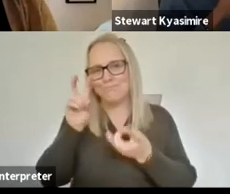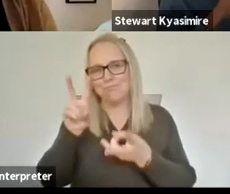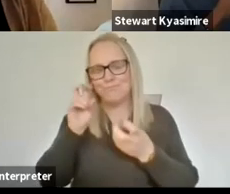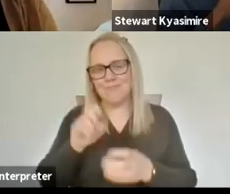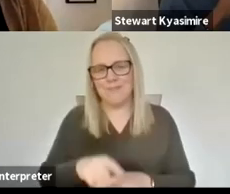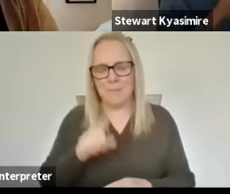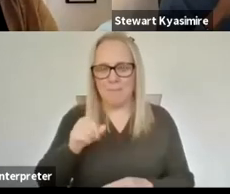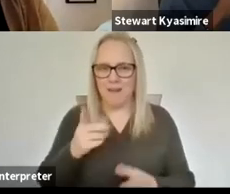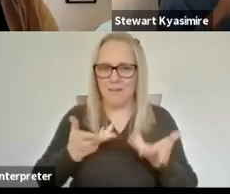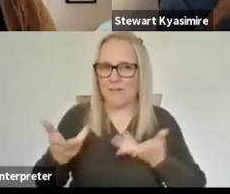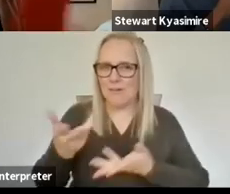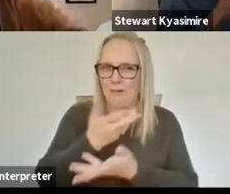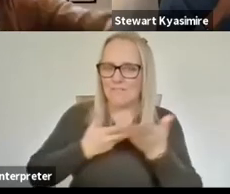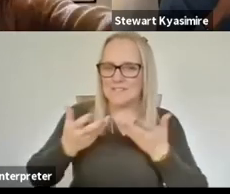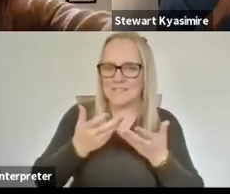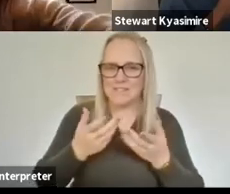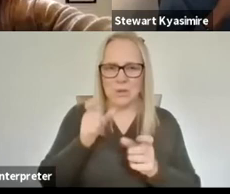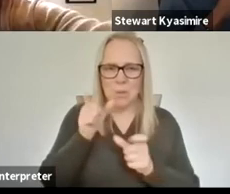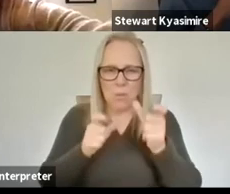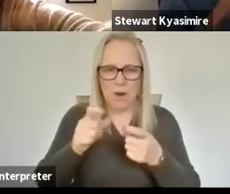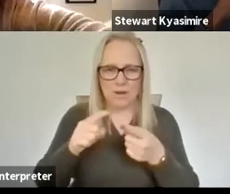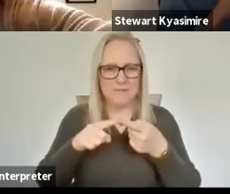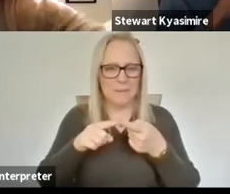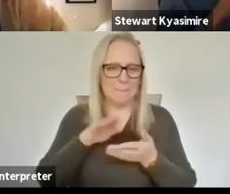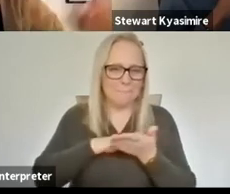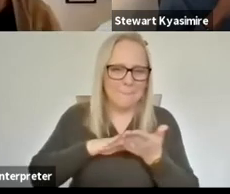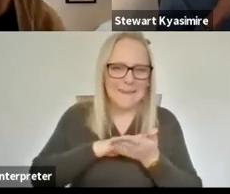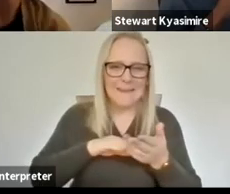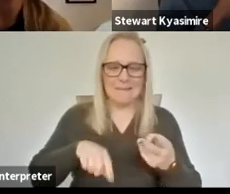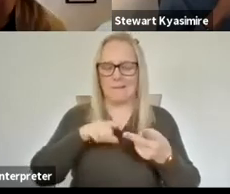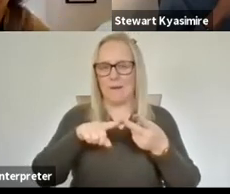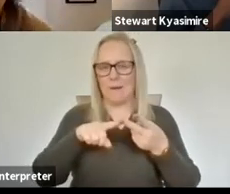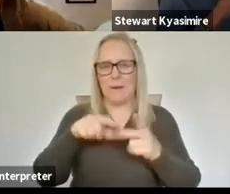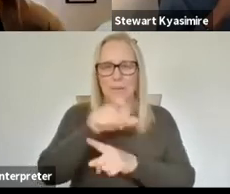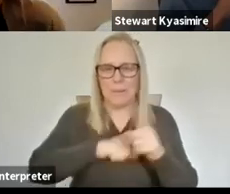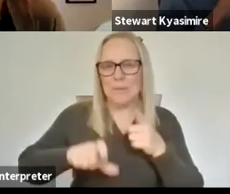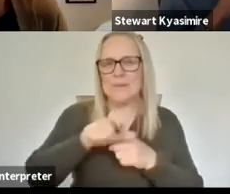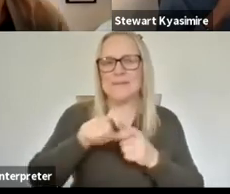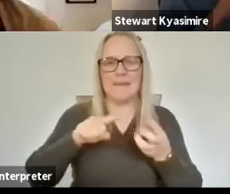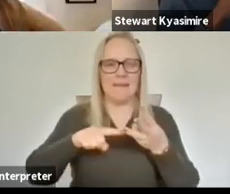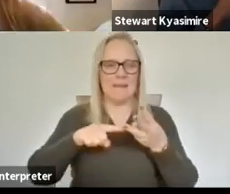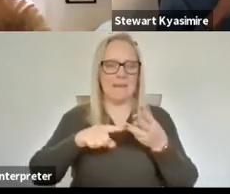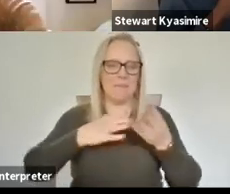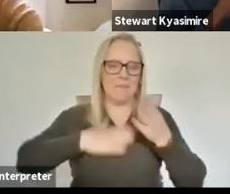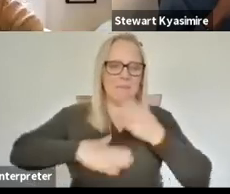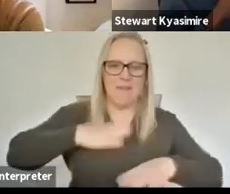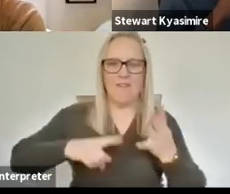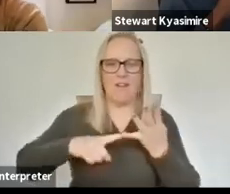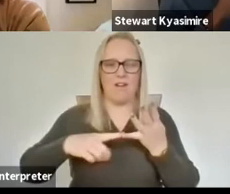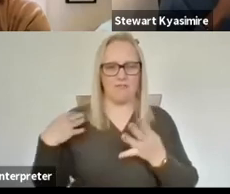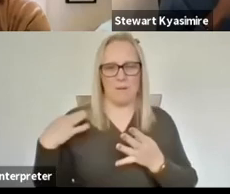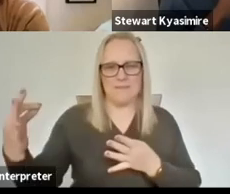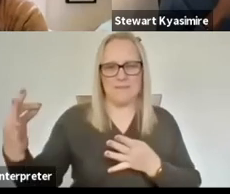out to me are meaning and community and connections and behaviors and representation and most importantly